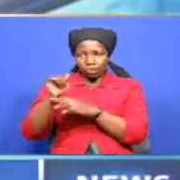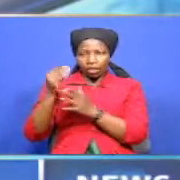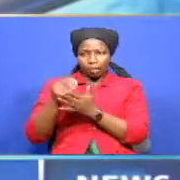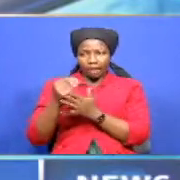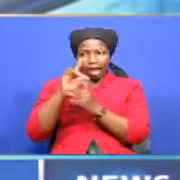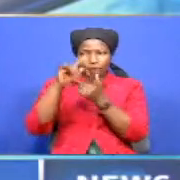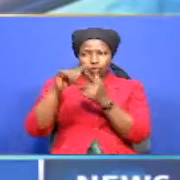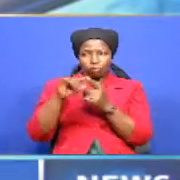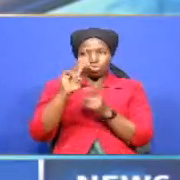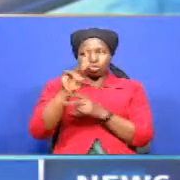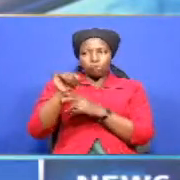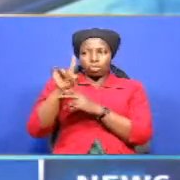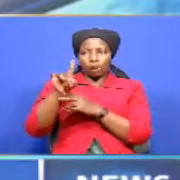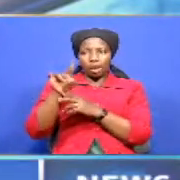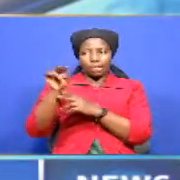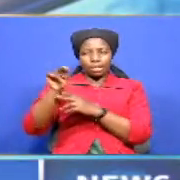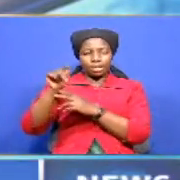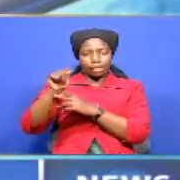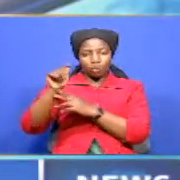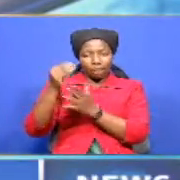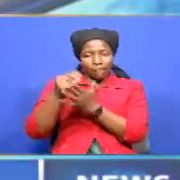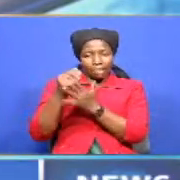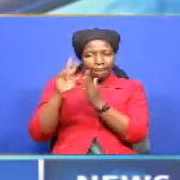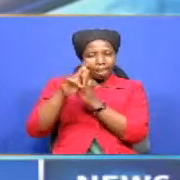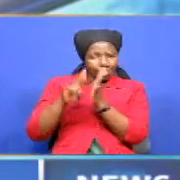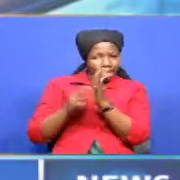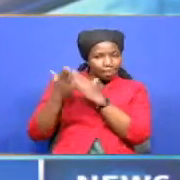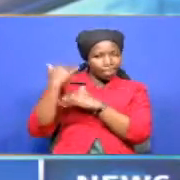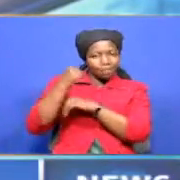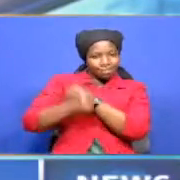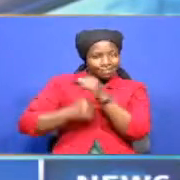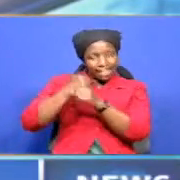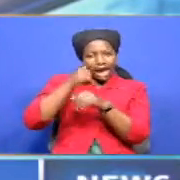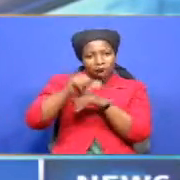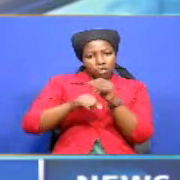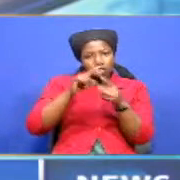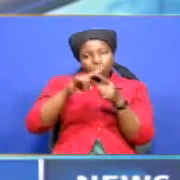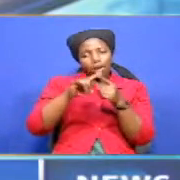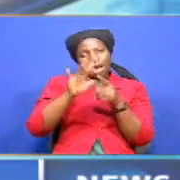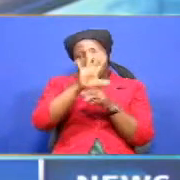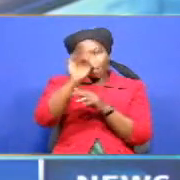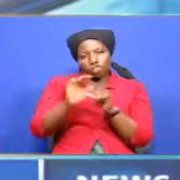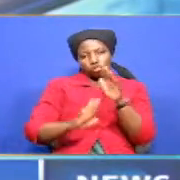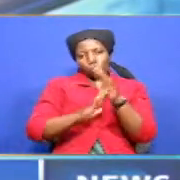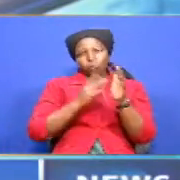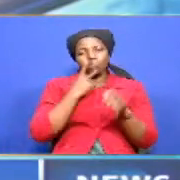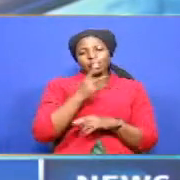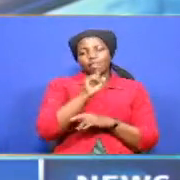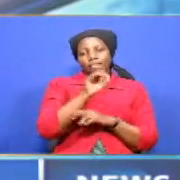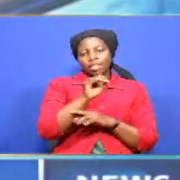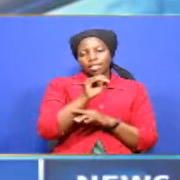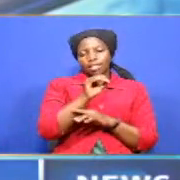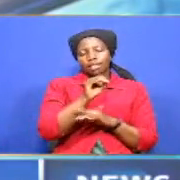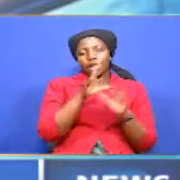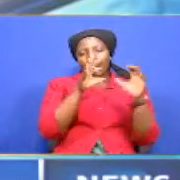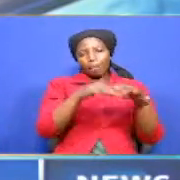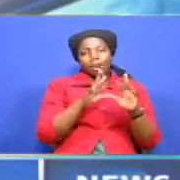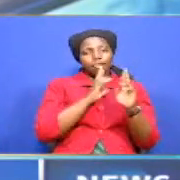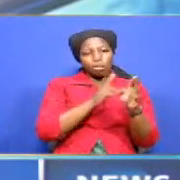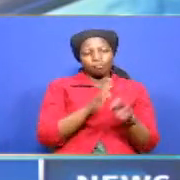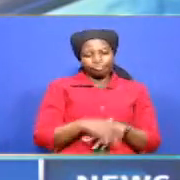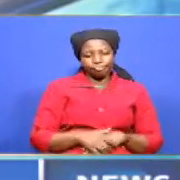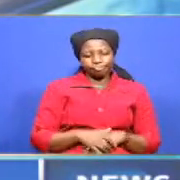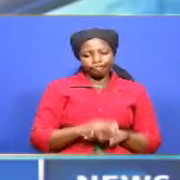2.1 trillion shillings registered last year according to africa's top 250 companies report in the latest ranking